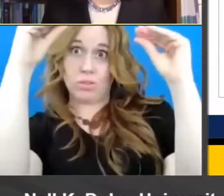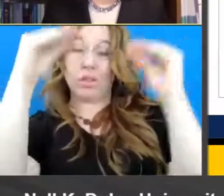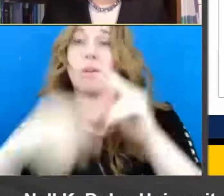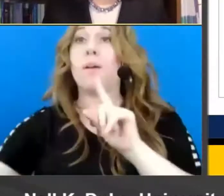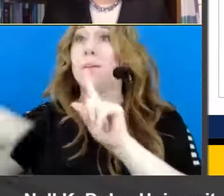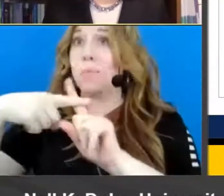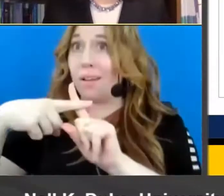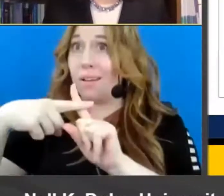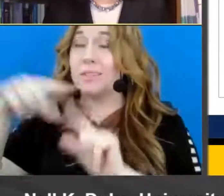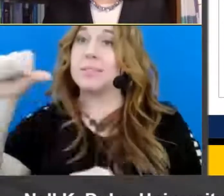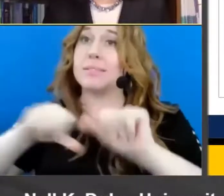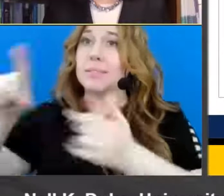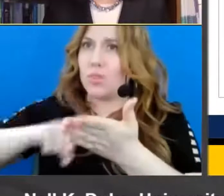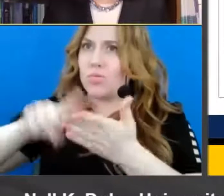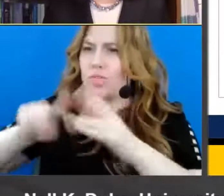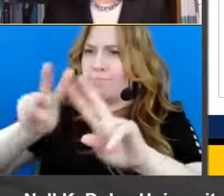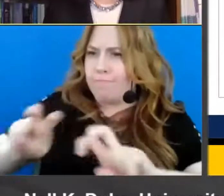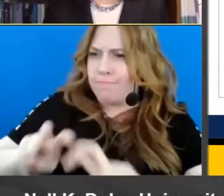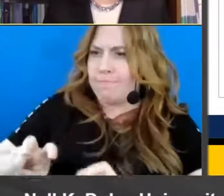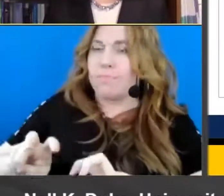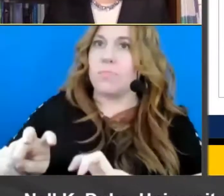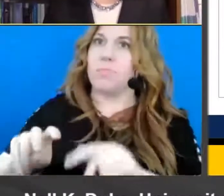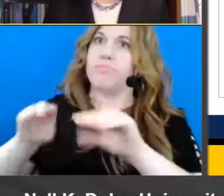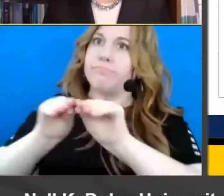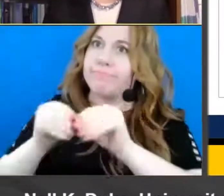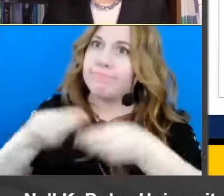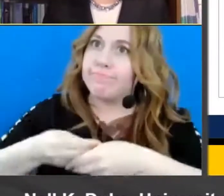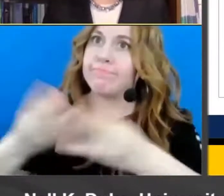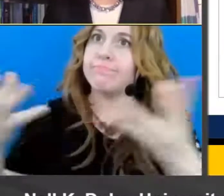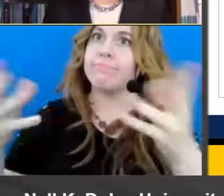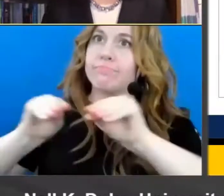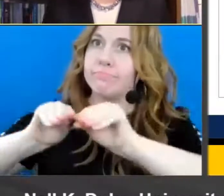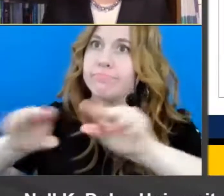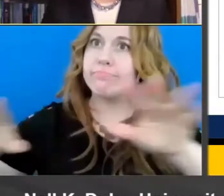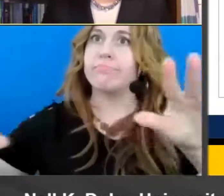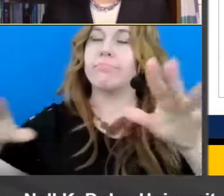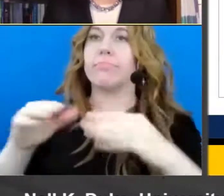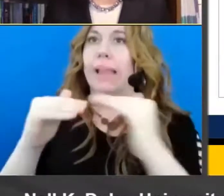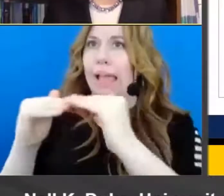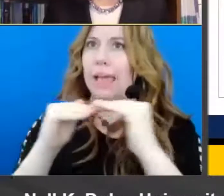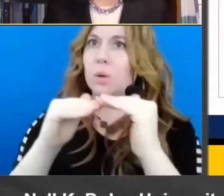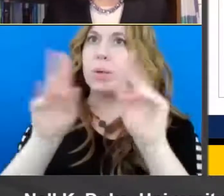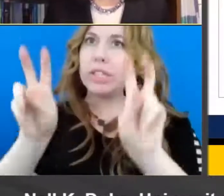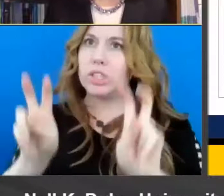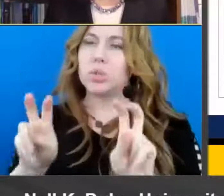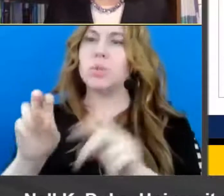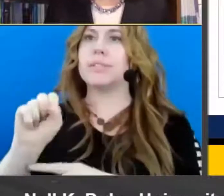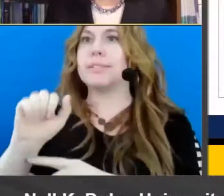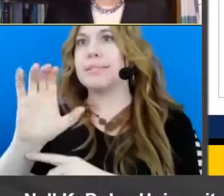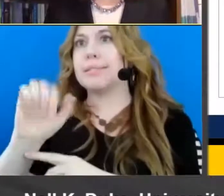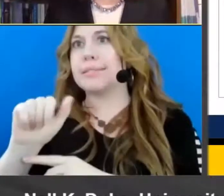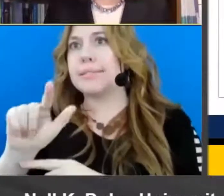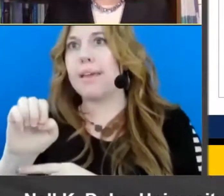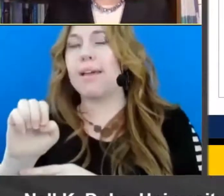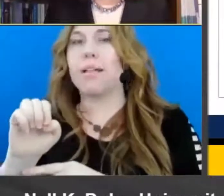research that looks at the implementation scale, equity issues and other matters related to